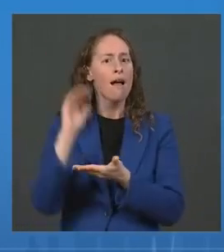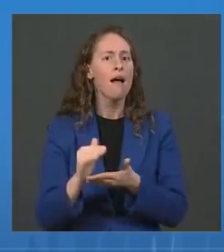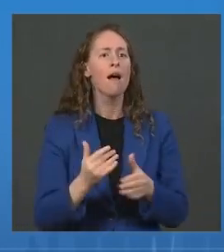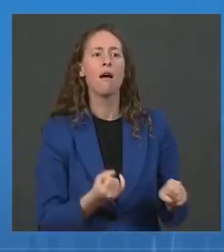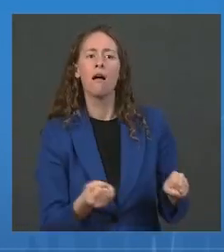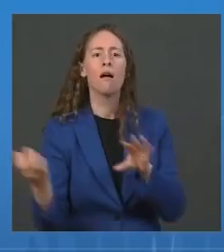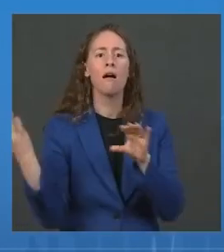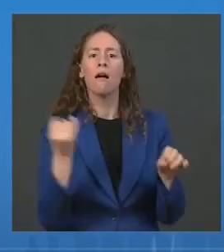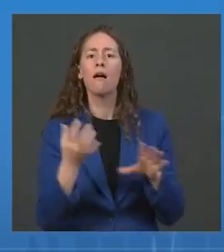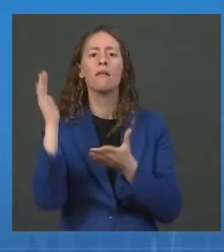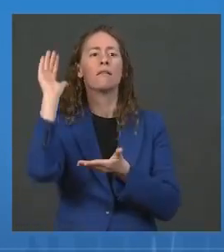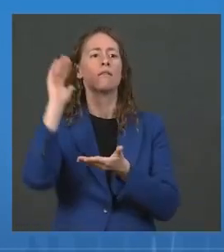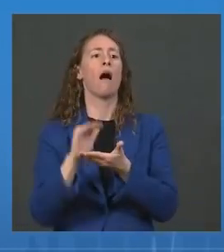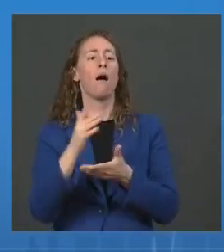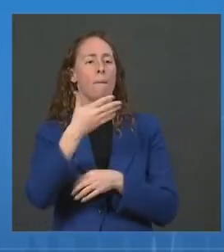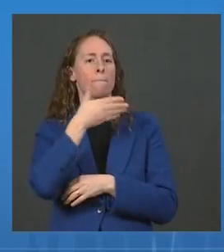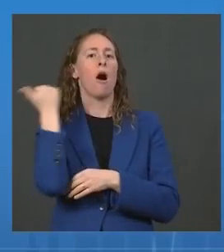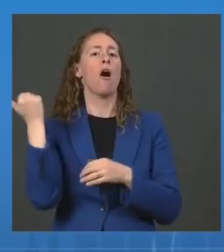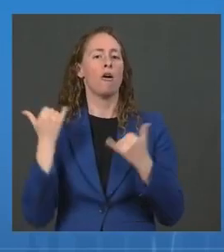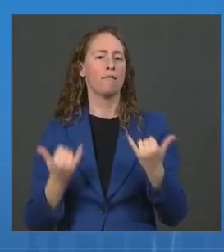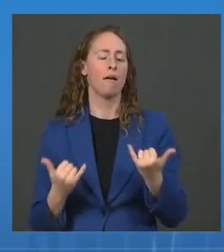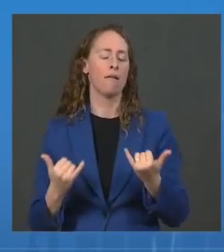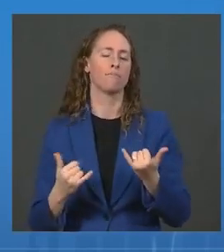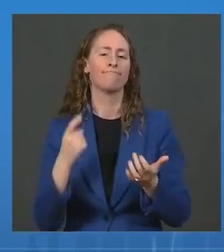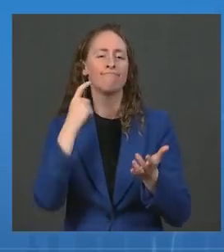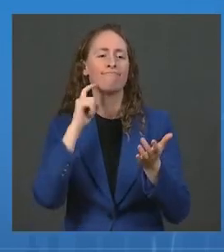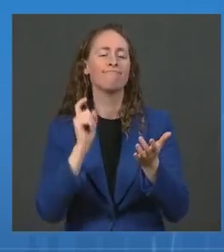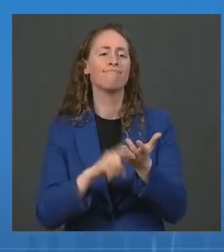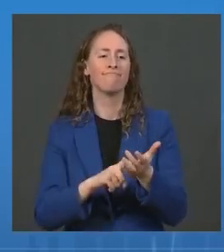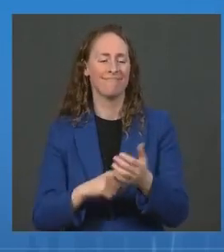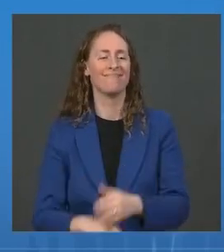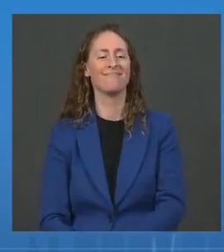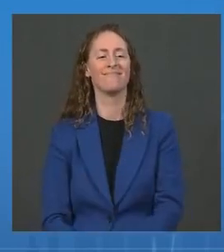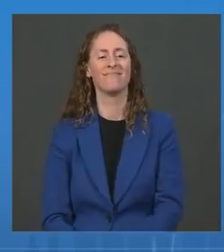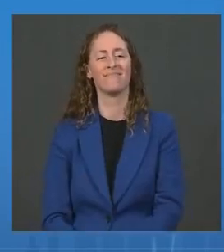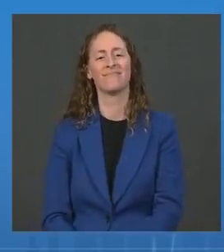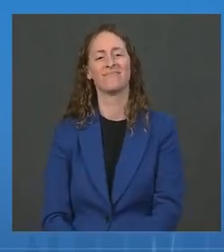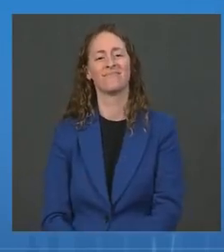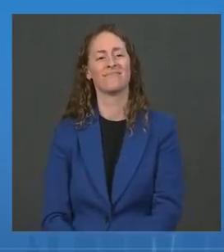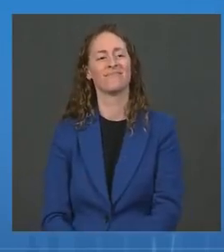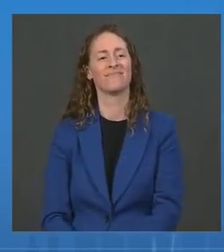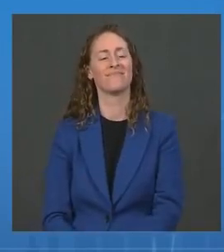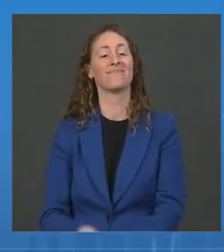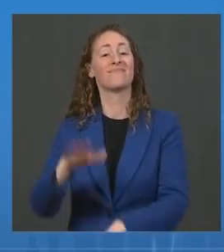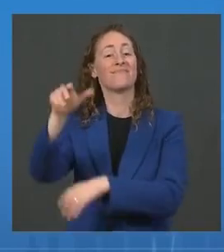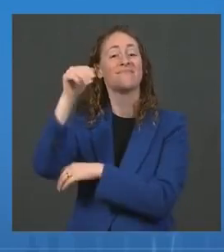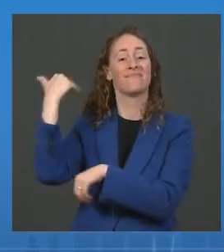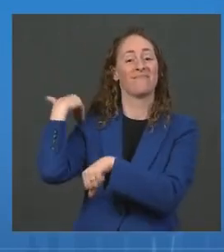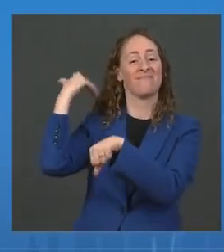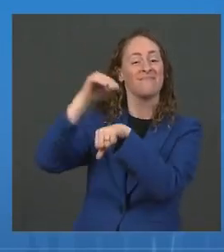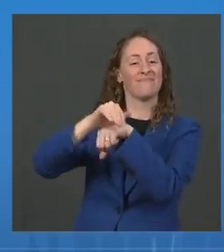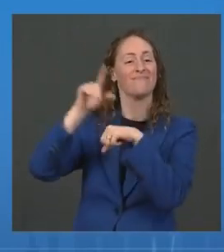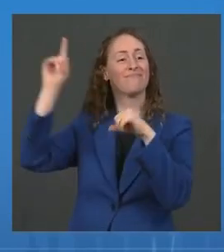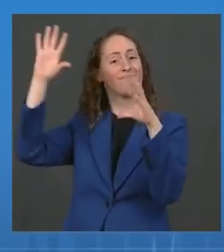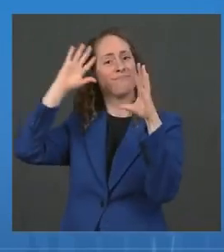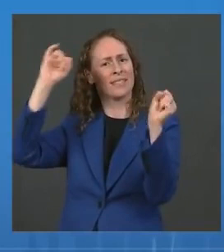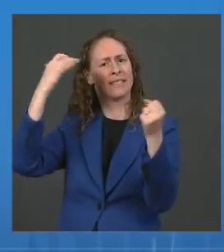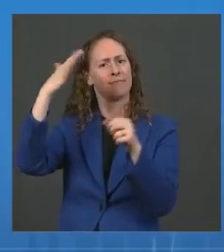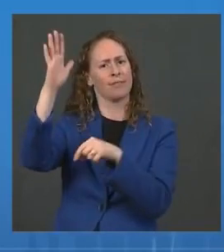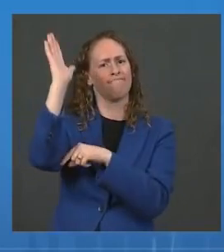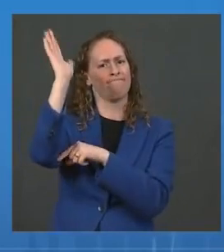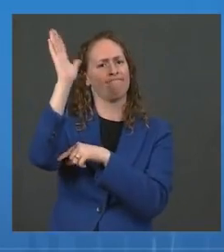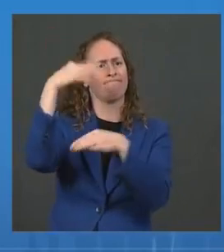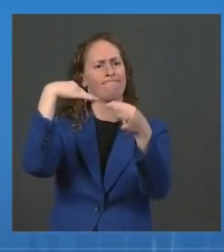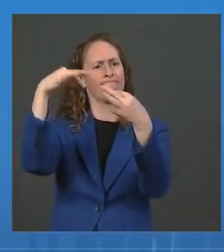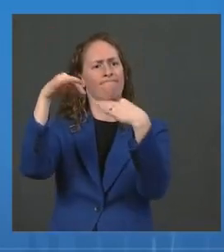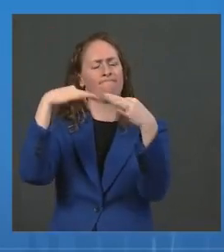order. That's why, since the President addressed the nation last evening, you've seen a chorus of public and private sector institutions